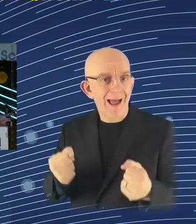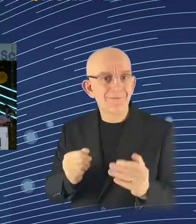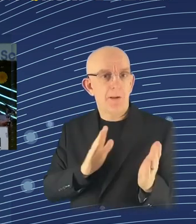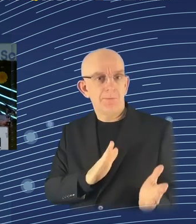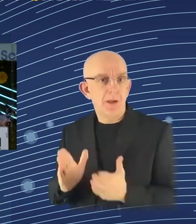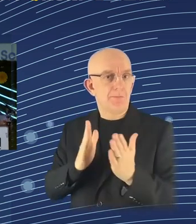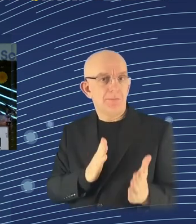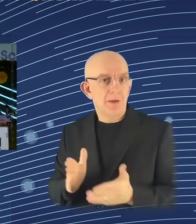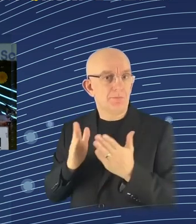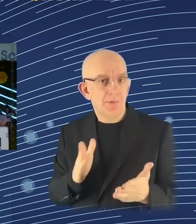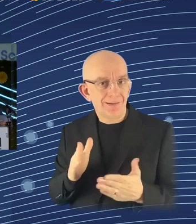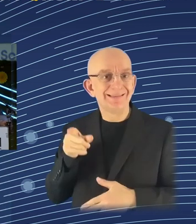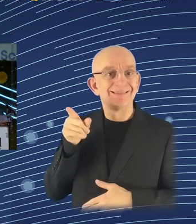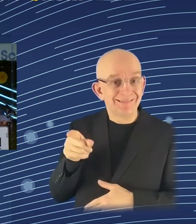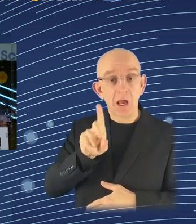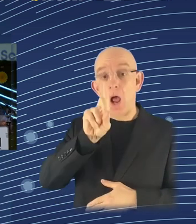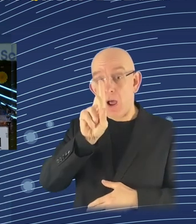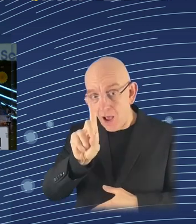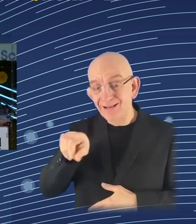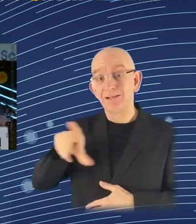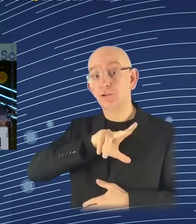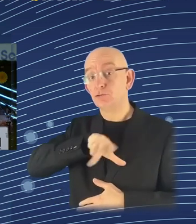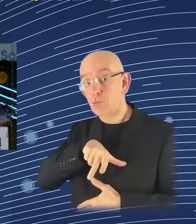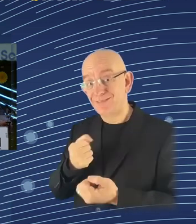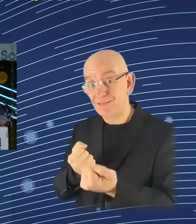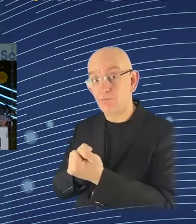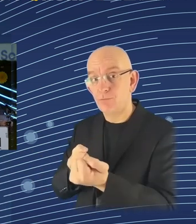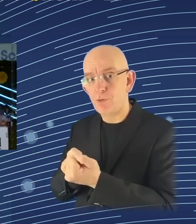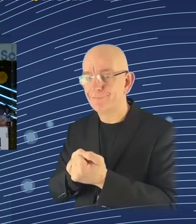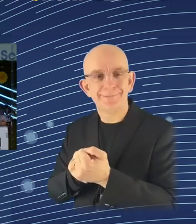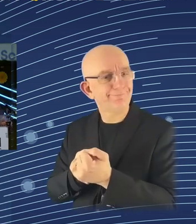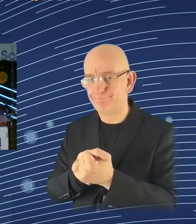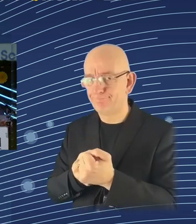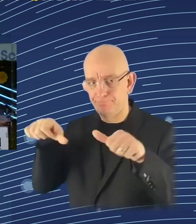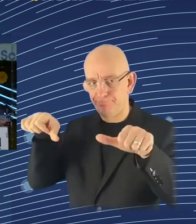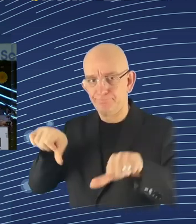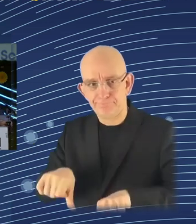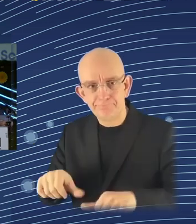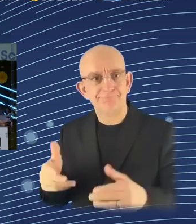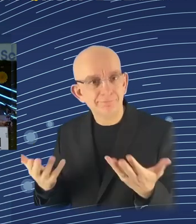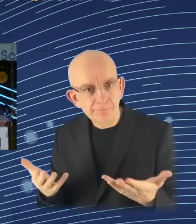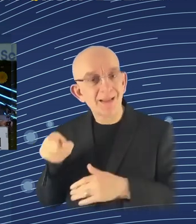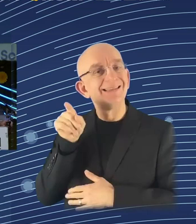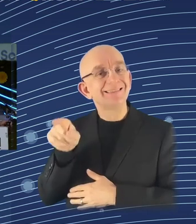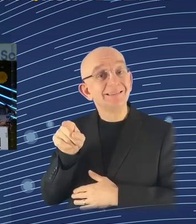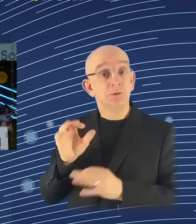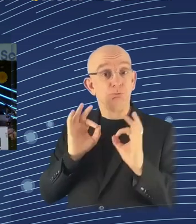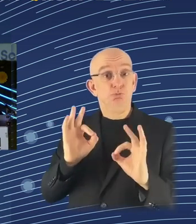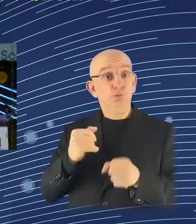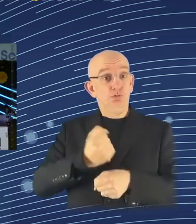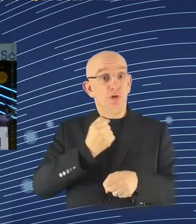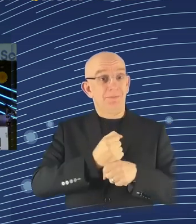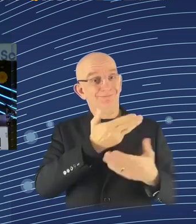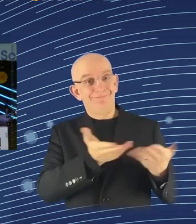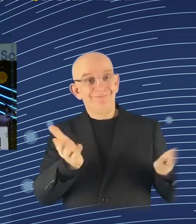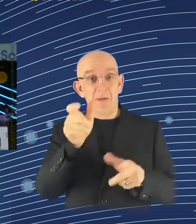workers, but they are creating workers who work with AI. Then,